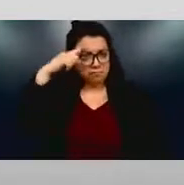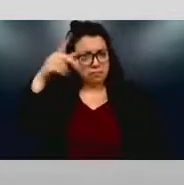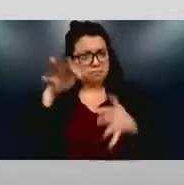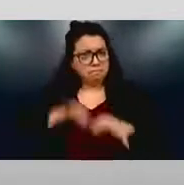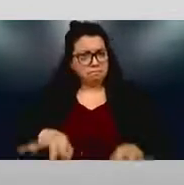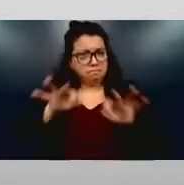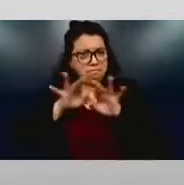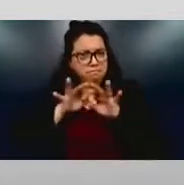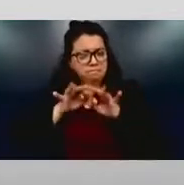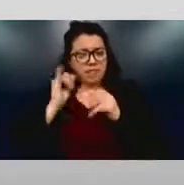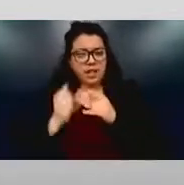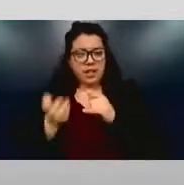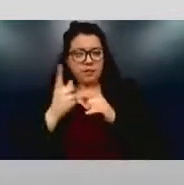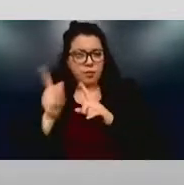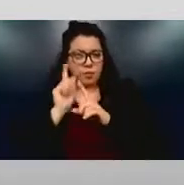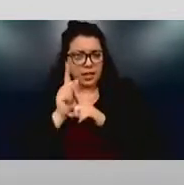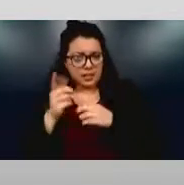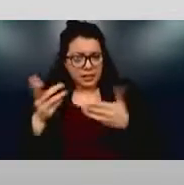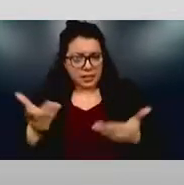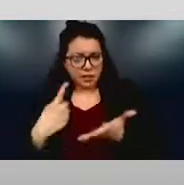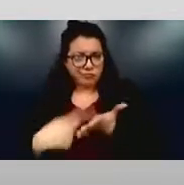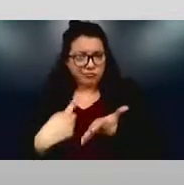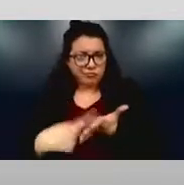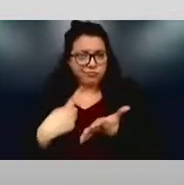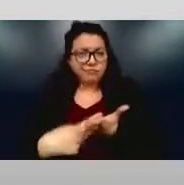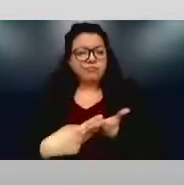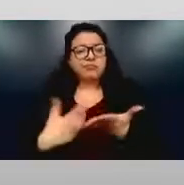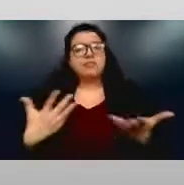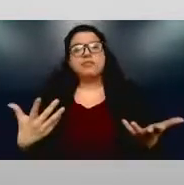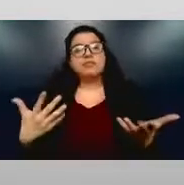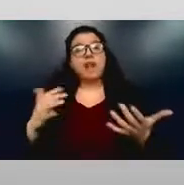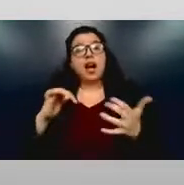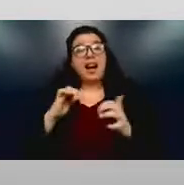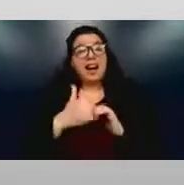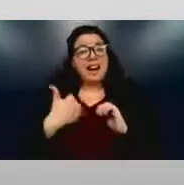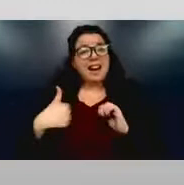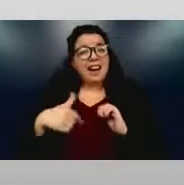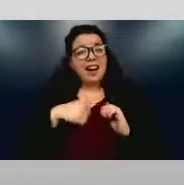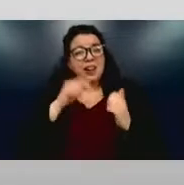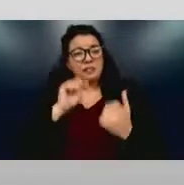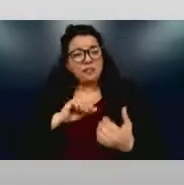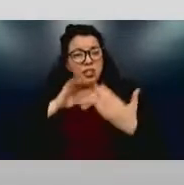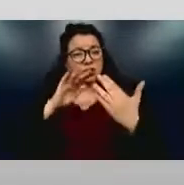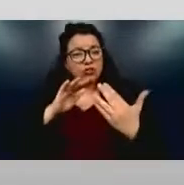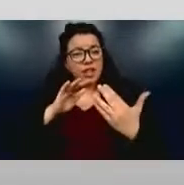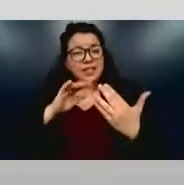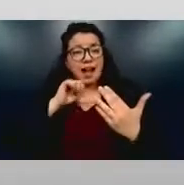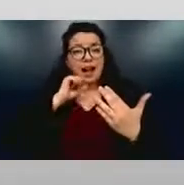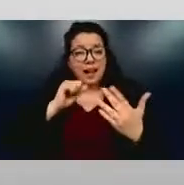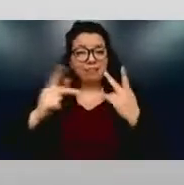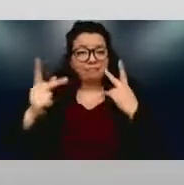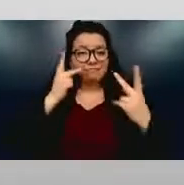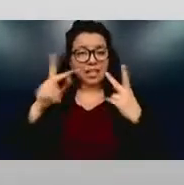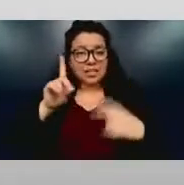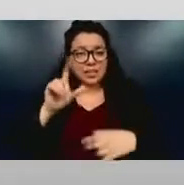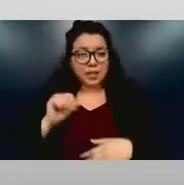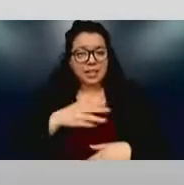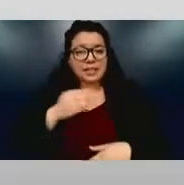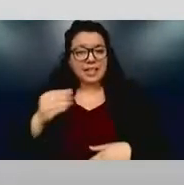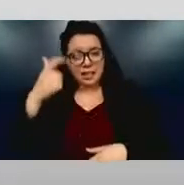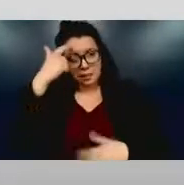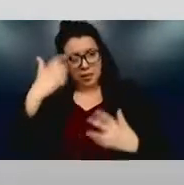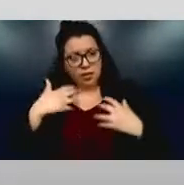our last few minutes is, how do we address hidden disabilities and mental health challenges? I think that